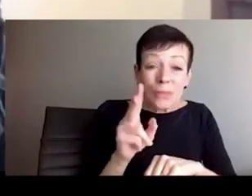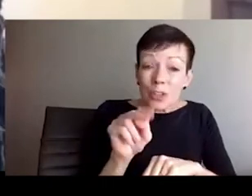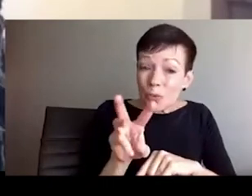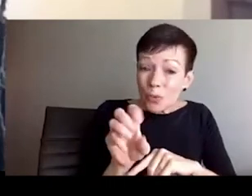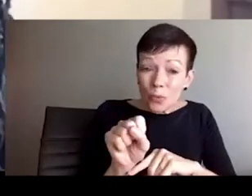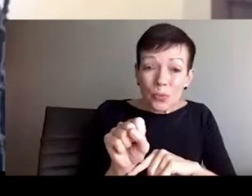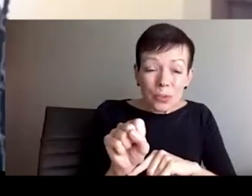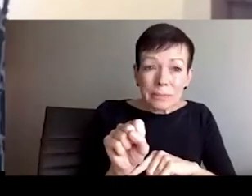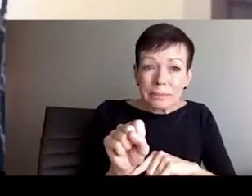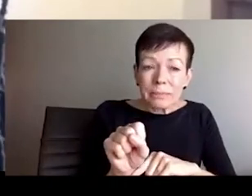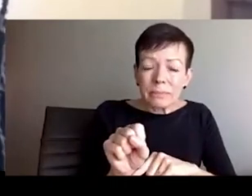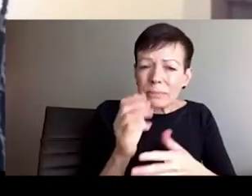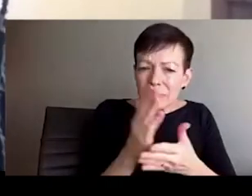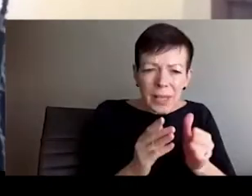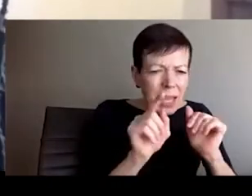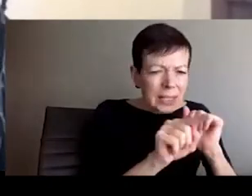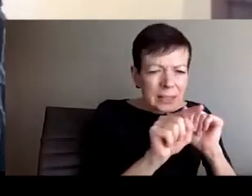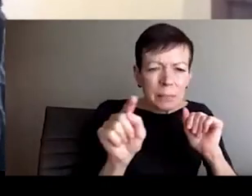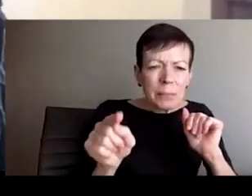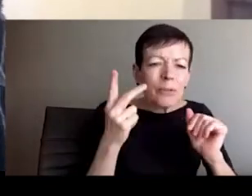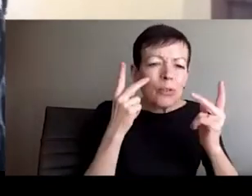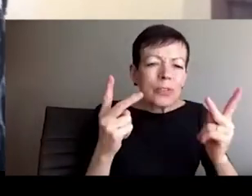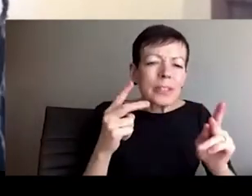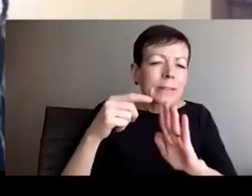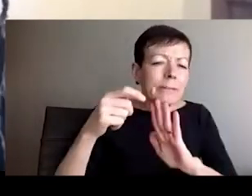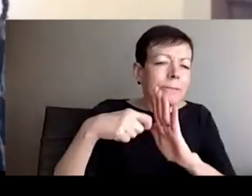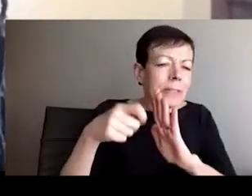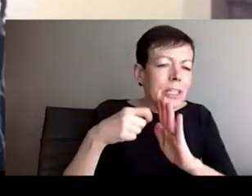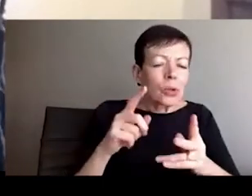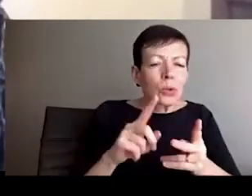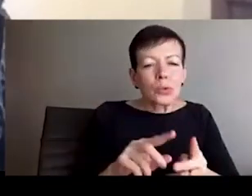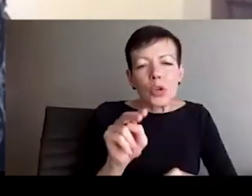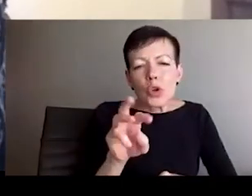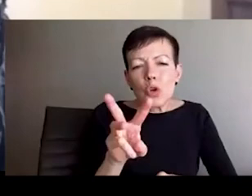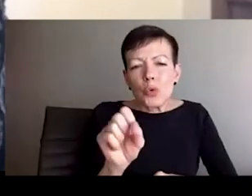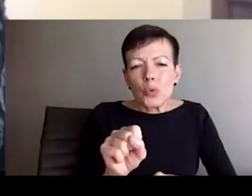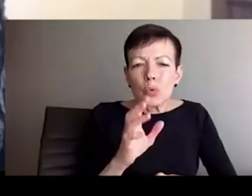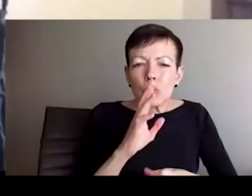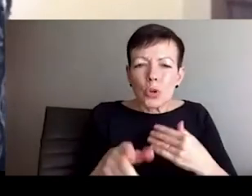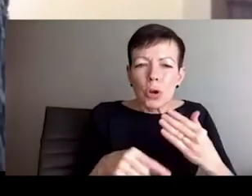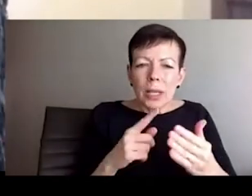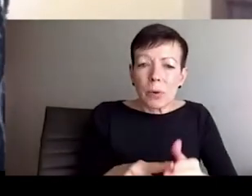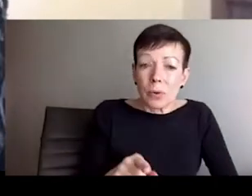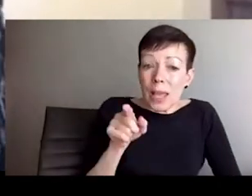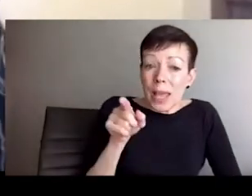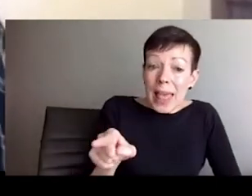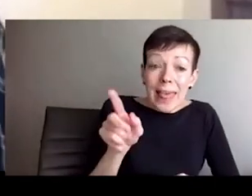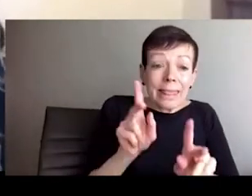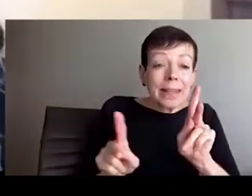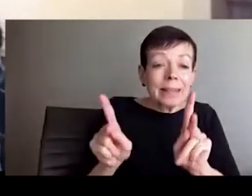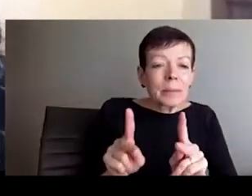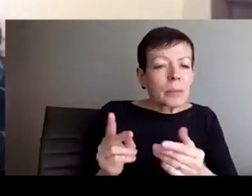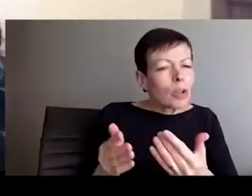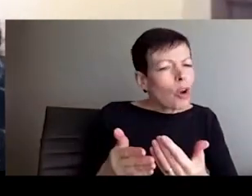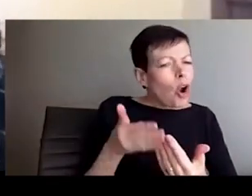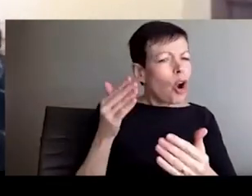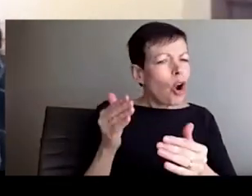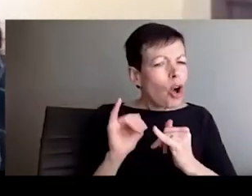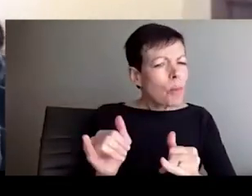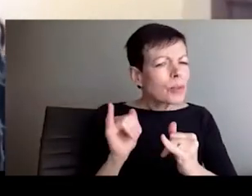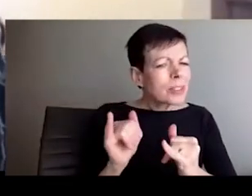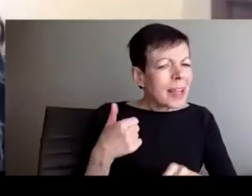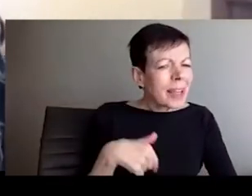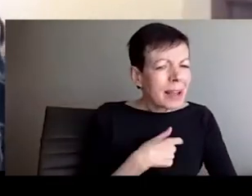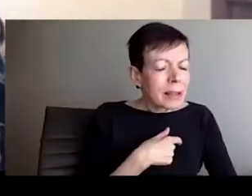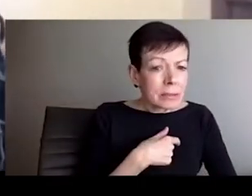suffering. So we know what's going on with suffering, how Ukrainians are suffering, how there's multiple forms of suffering going on